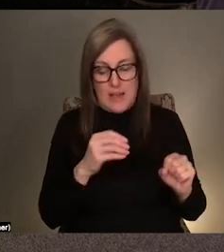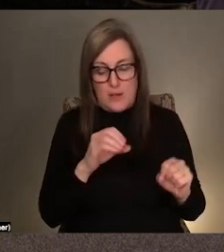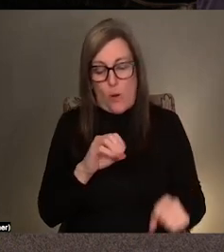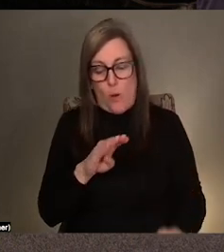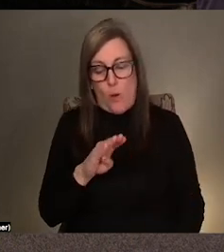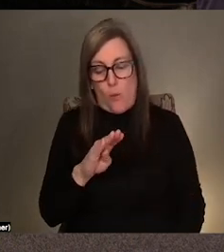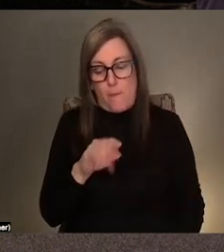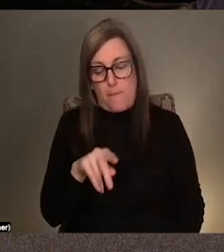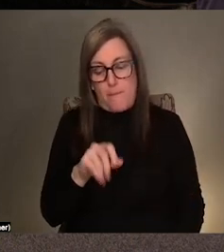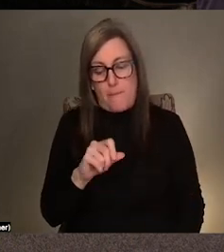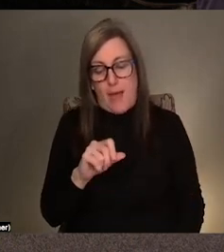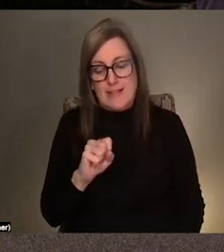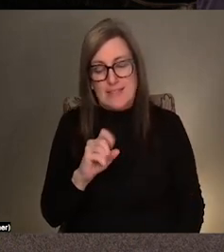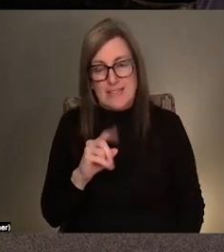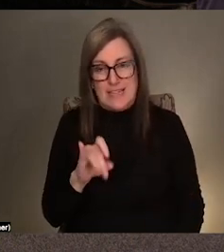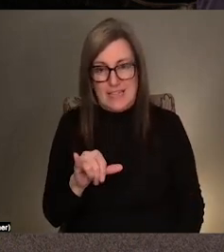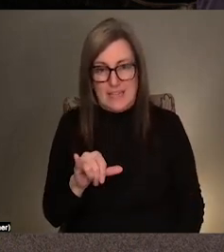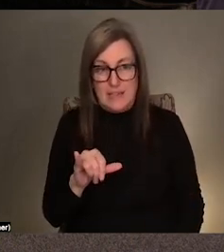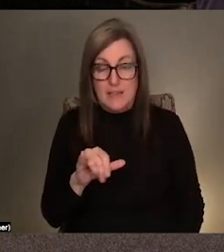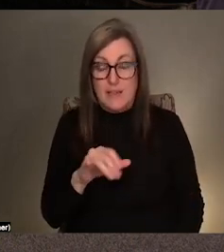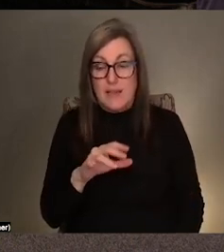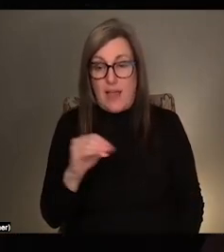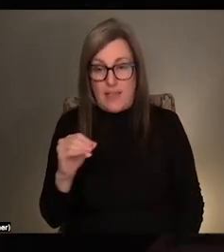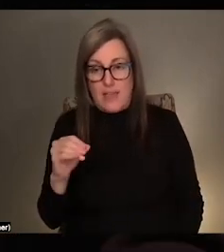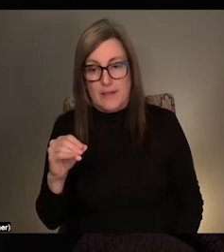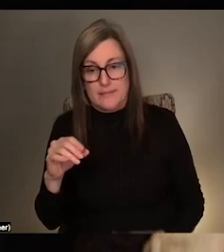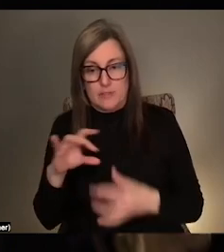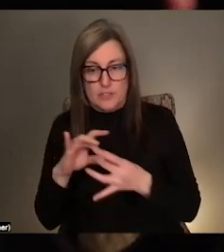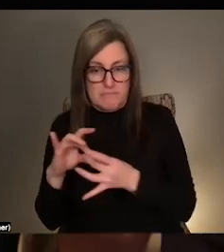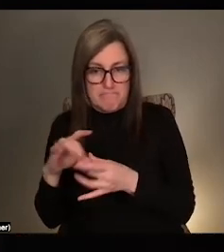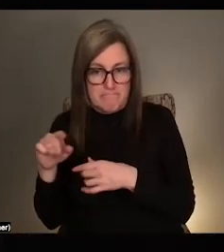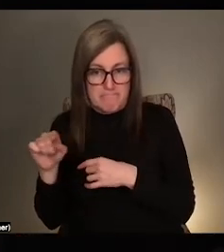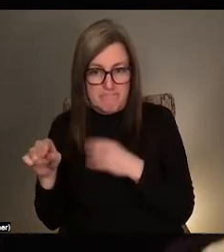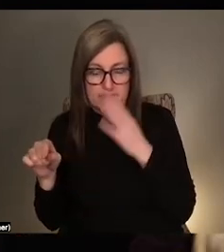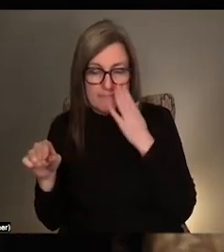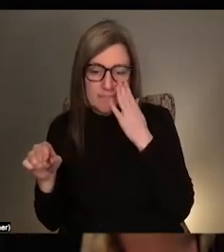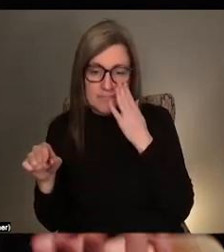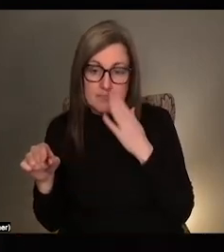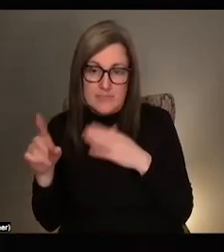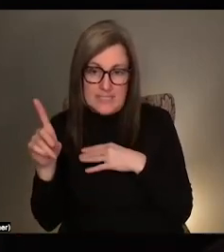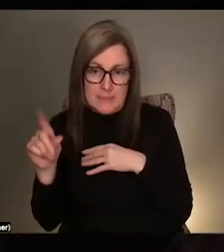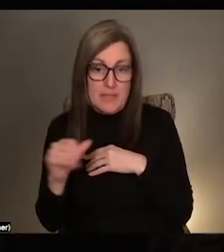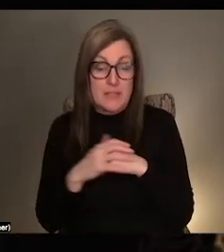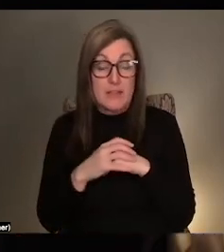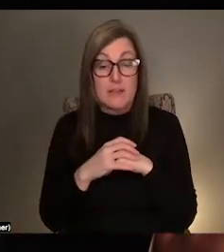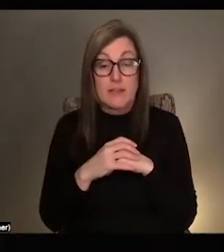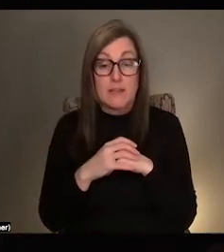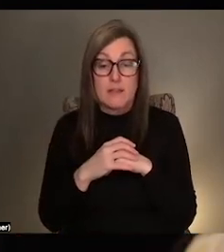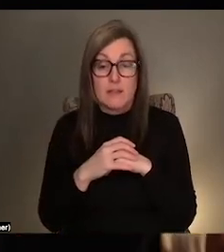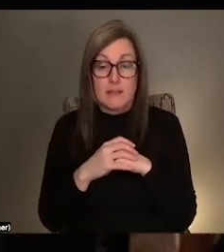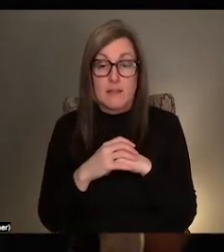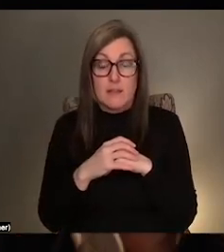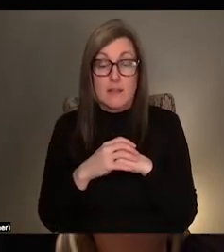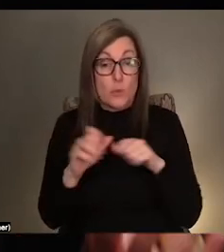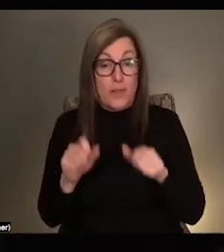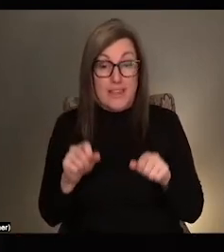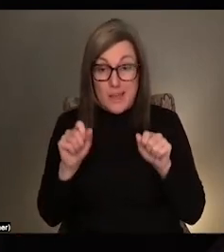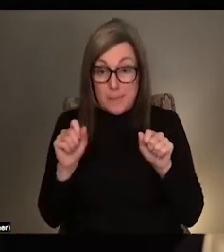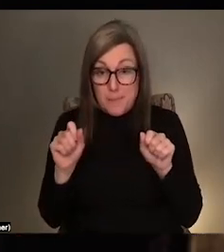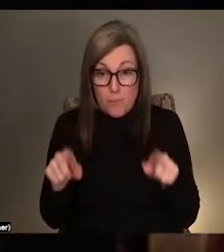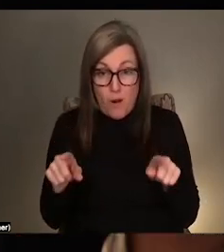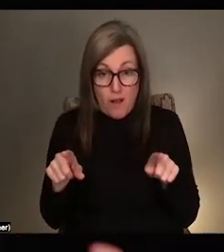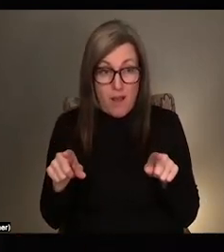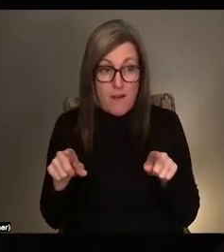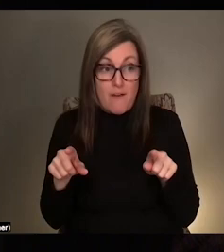then also just like thinking a lot about access practices as like improvisational and thinking